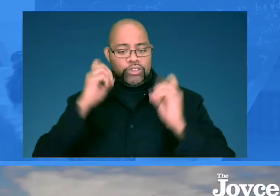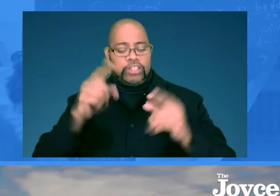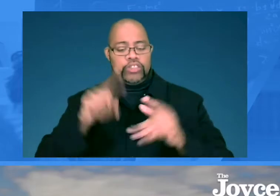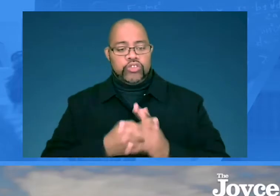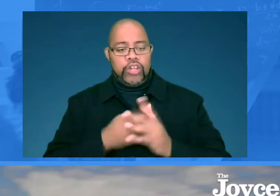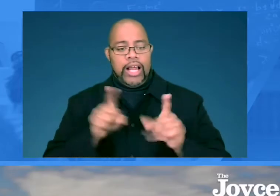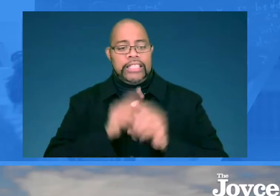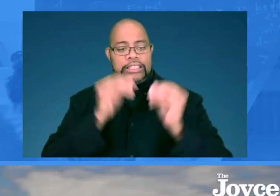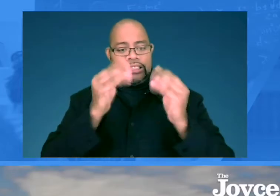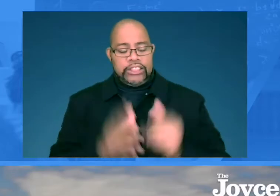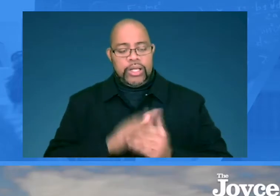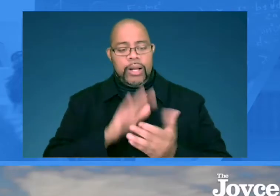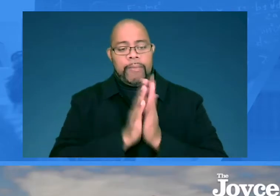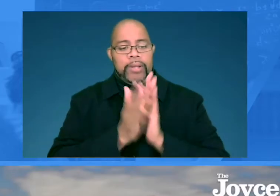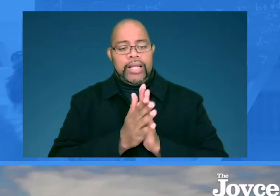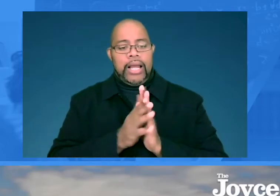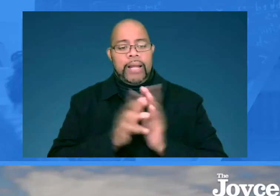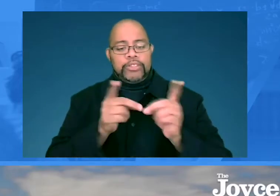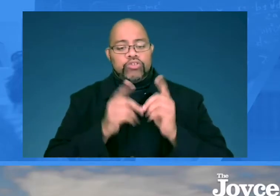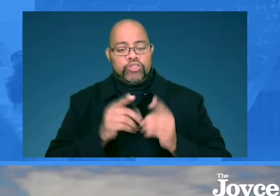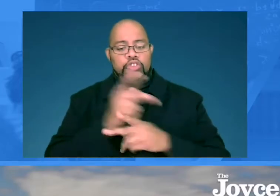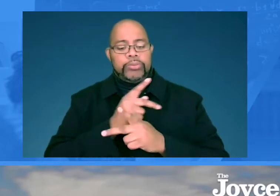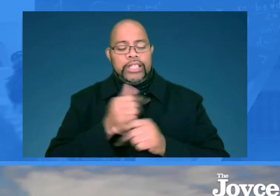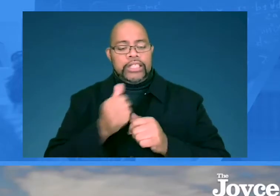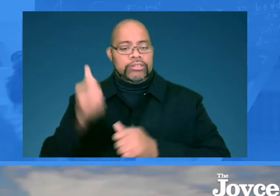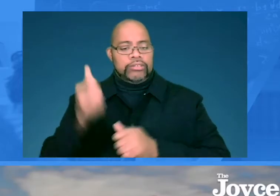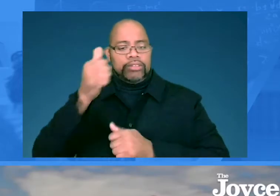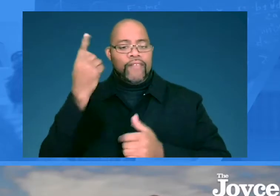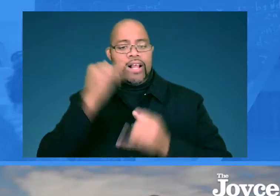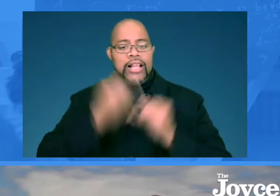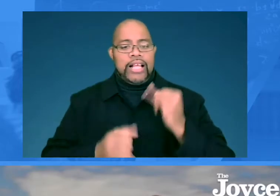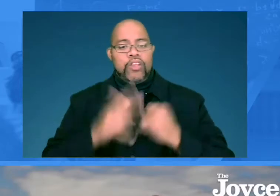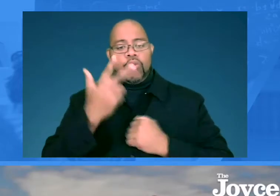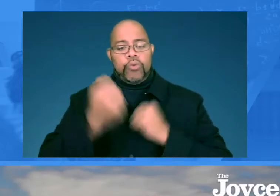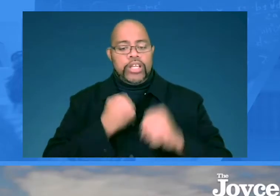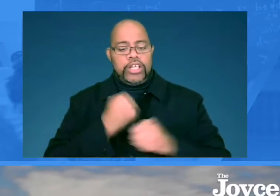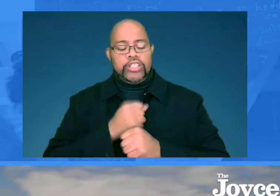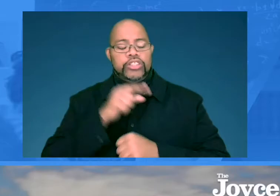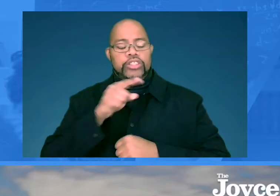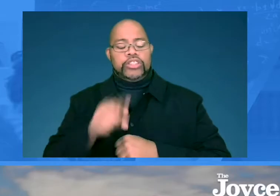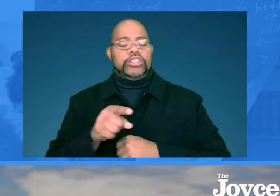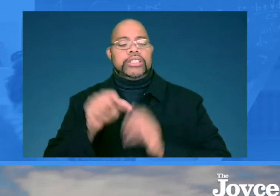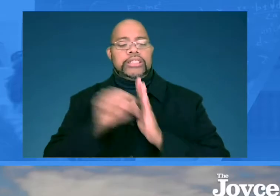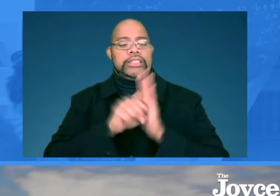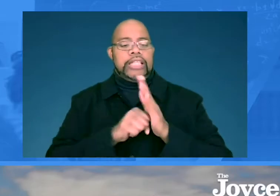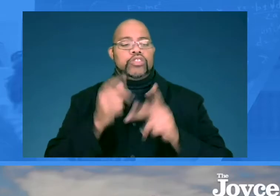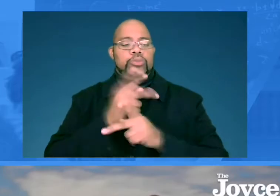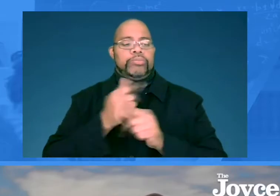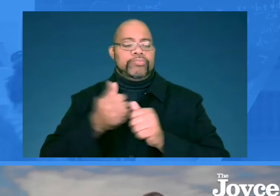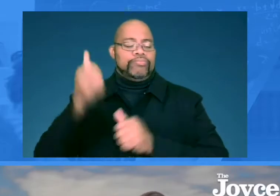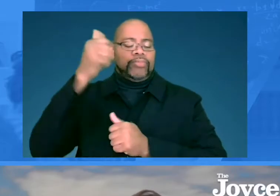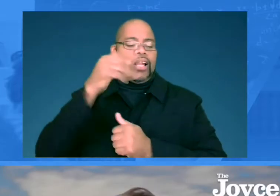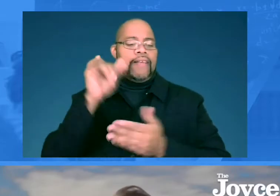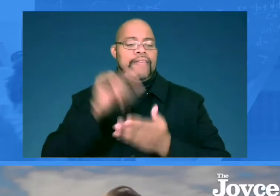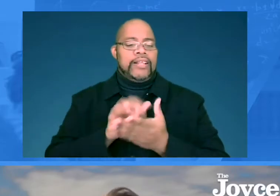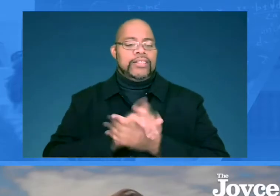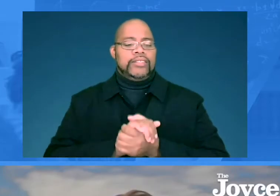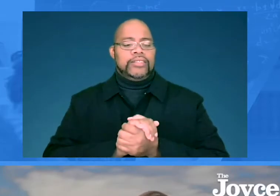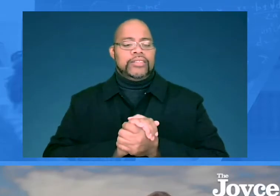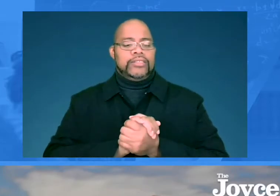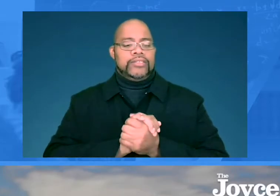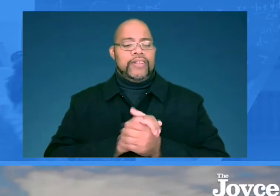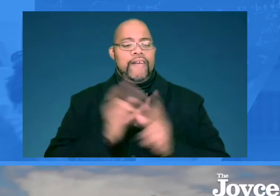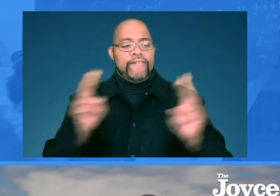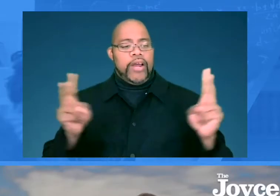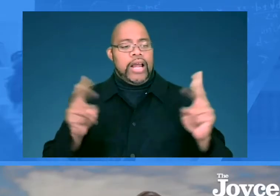education. She started as a teacher, became a district superintendent, and for the last three years, she has been the state superintendent, and it's been